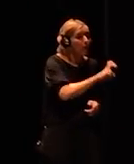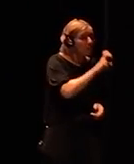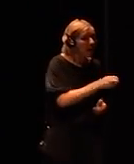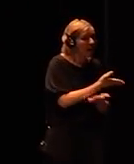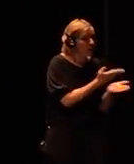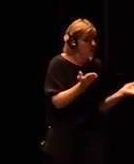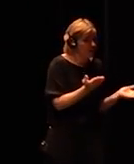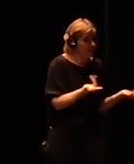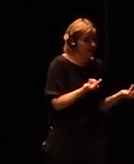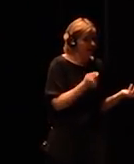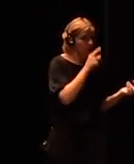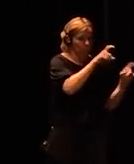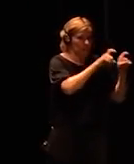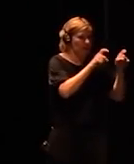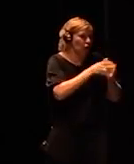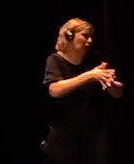international cartels